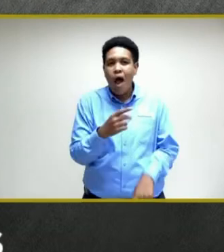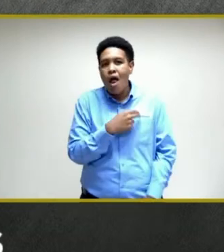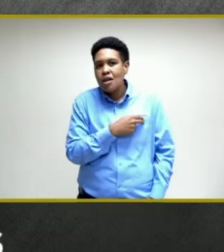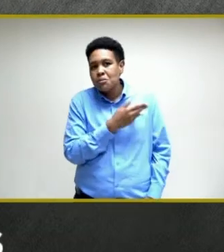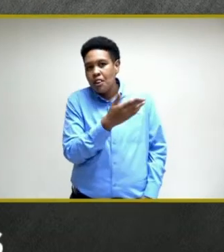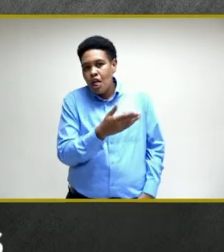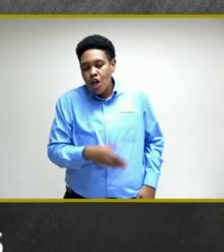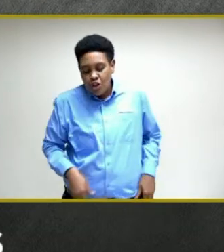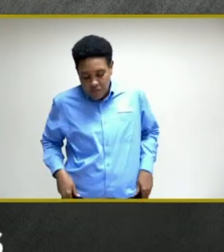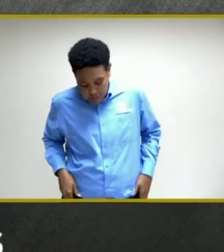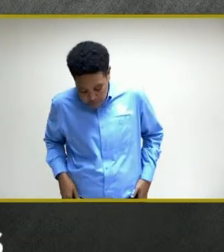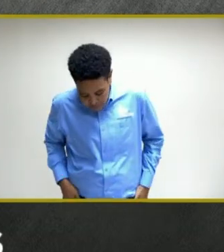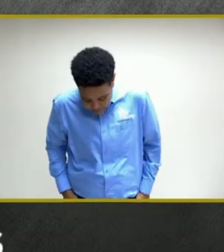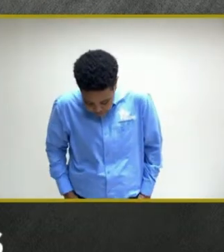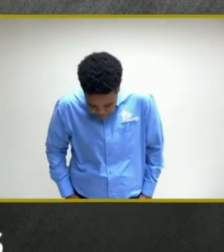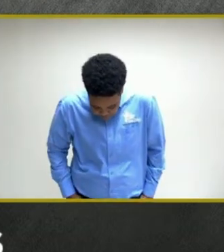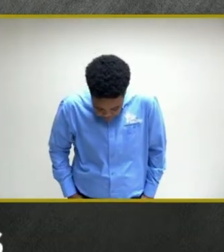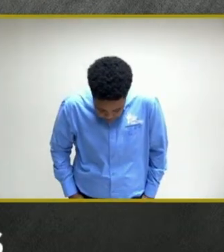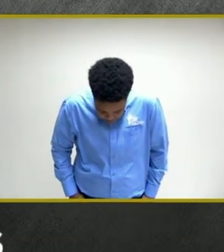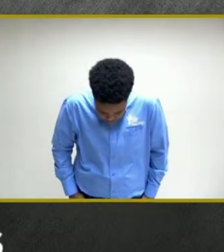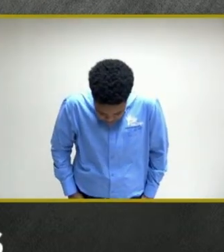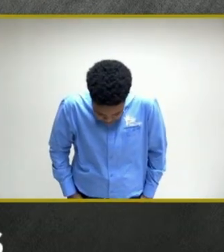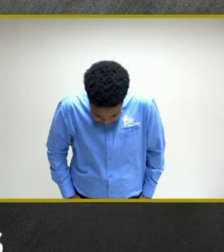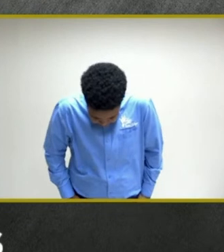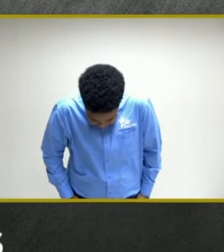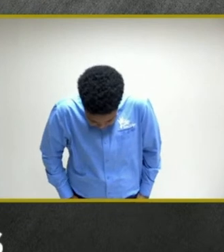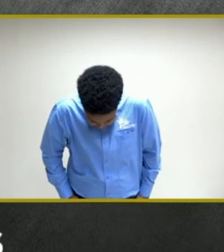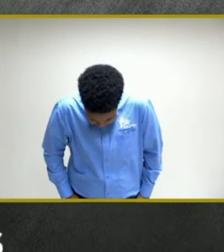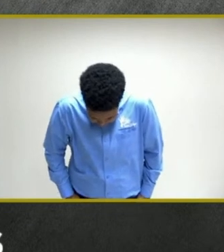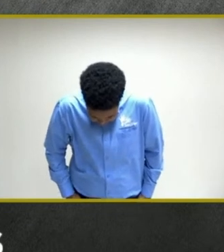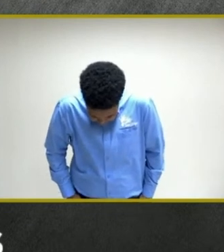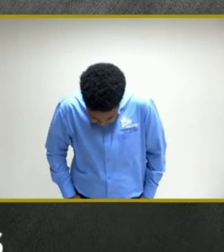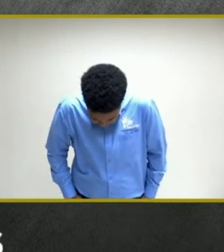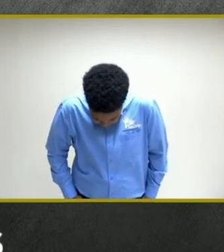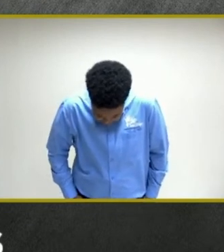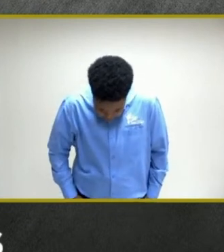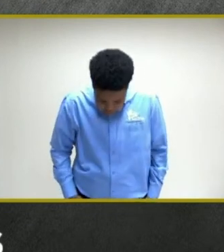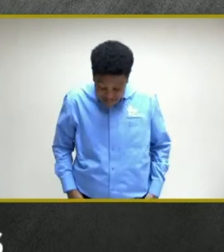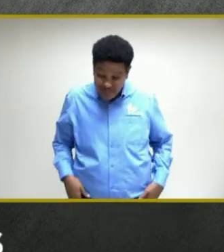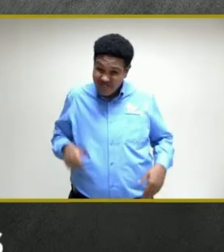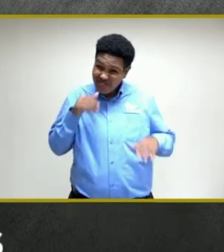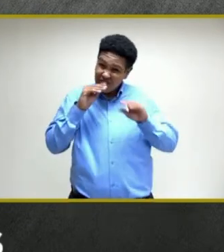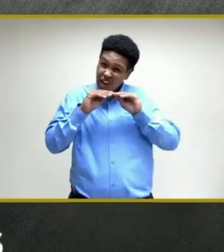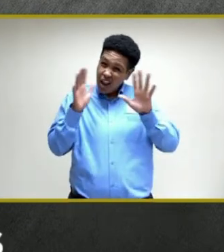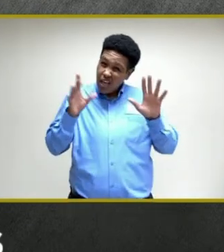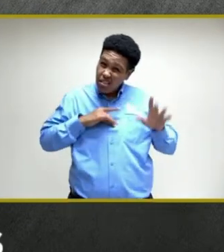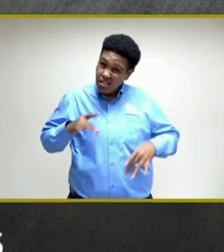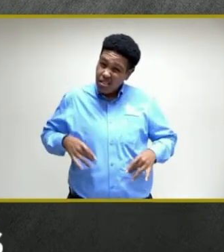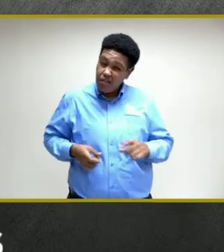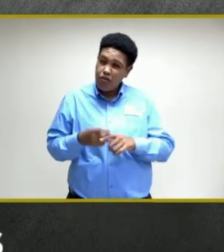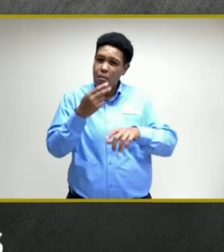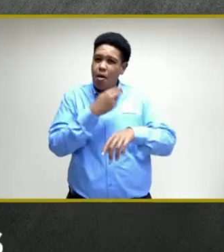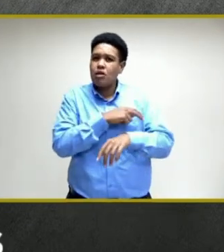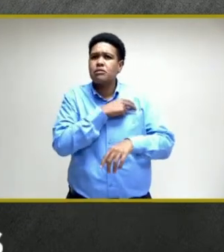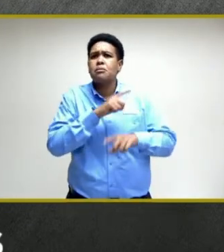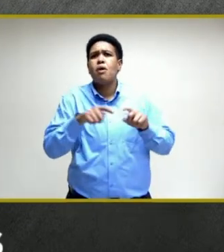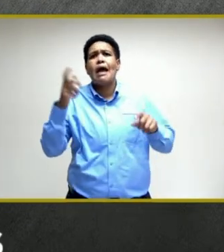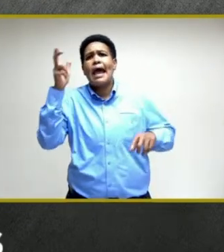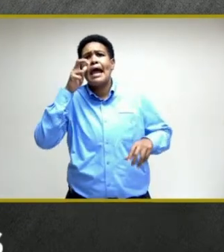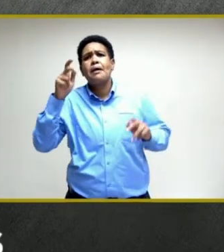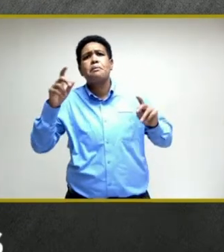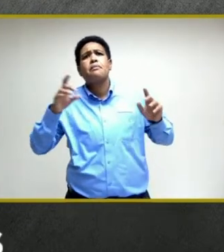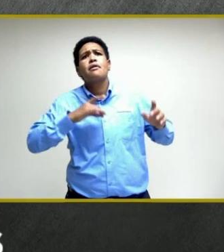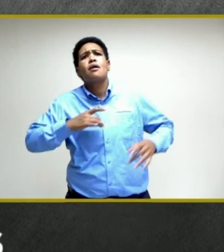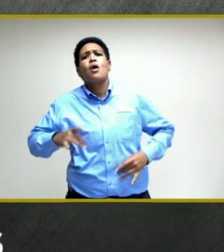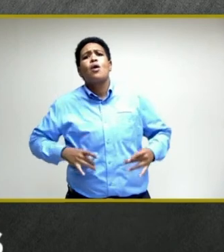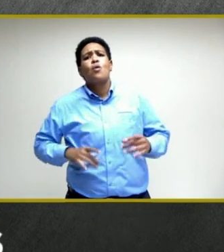No, it's not clear in the article, she got it from the hospital, but I've been hearing about cases where people are acquiring COVID